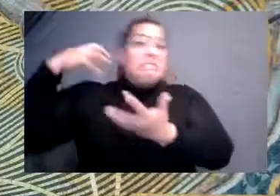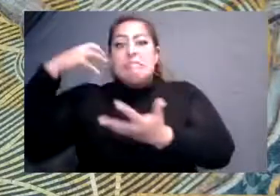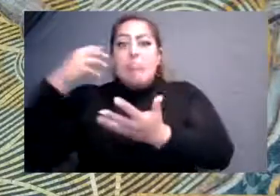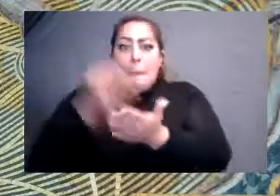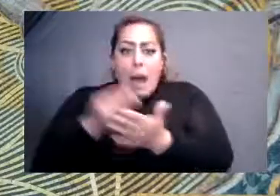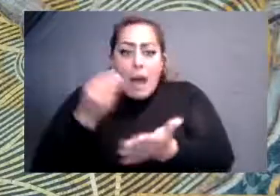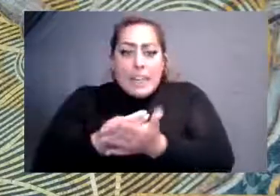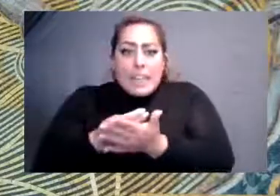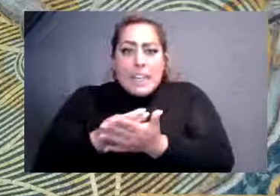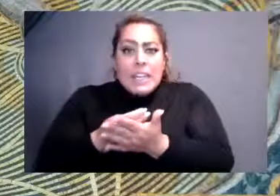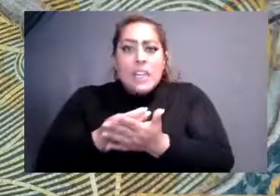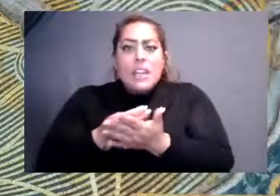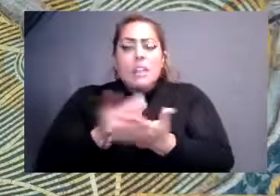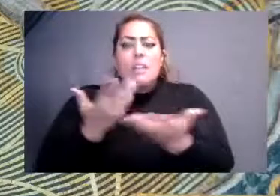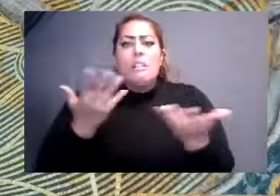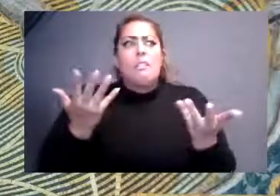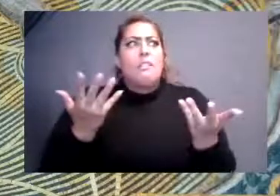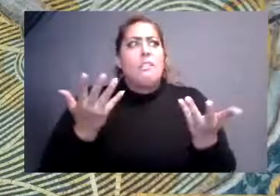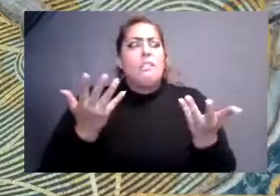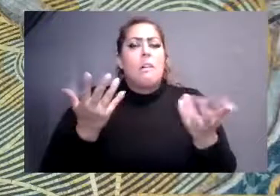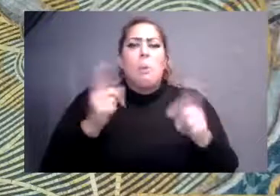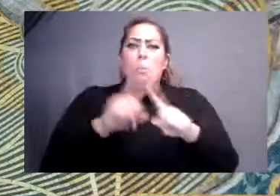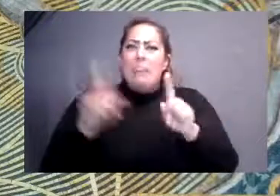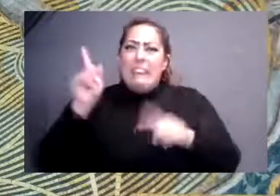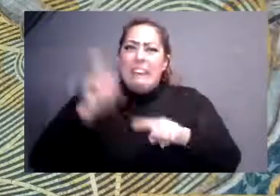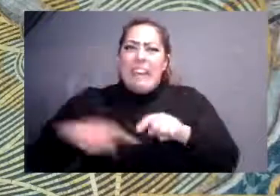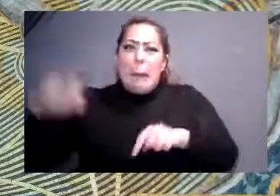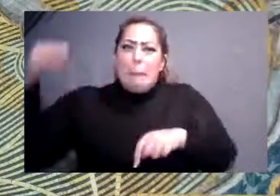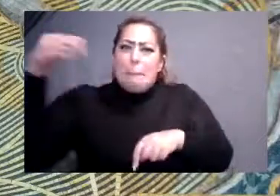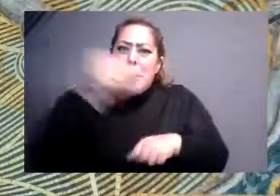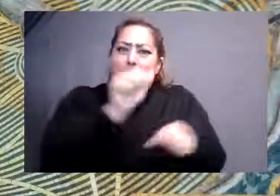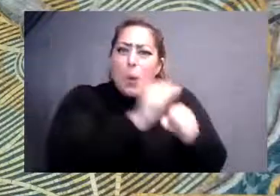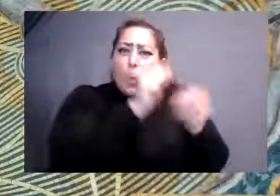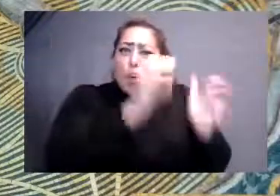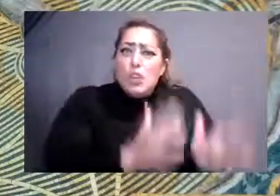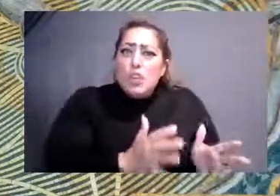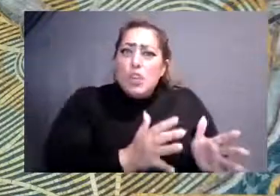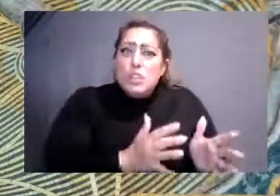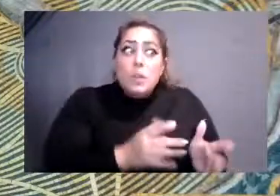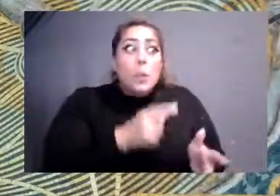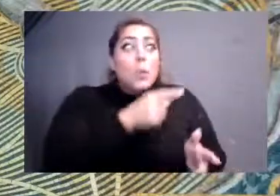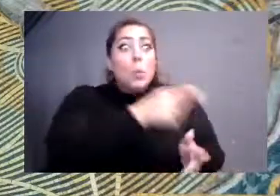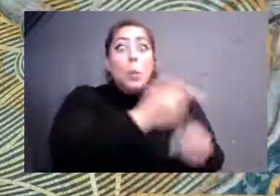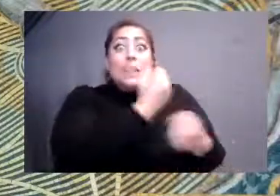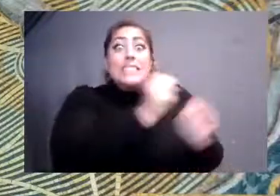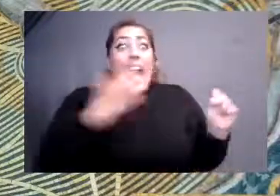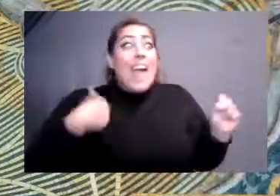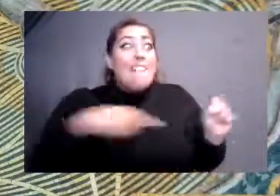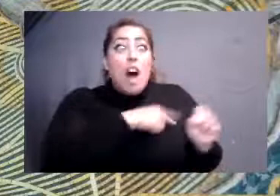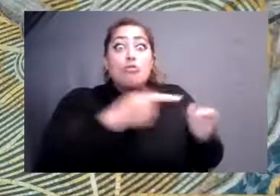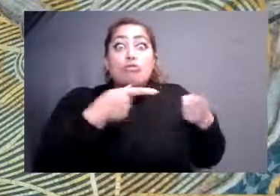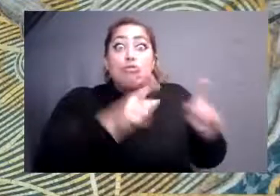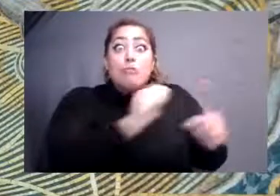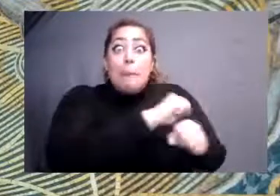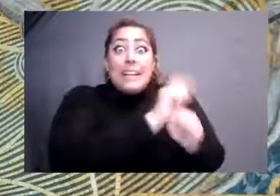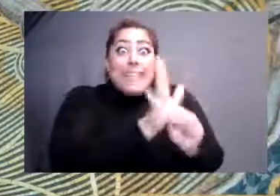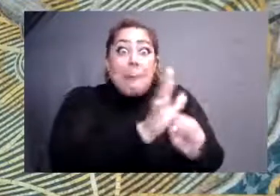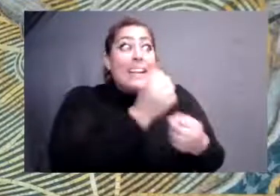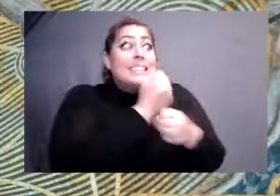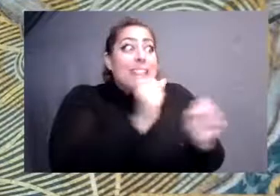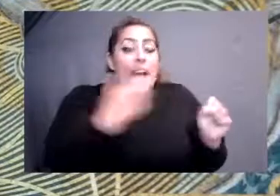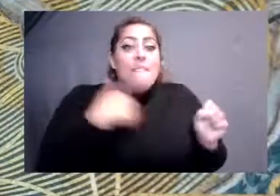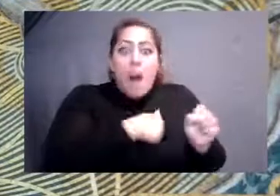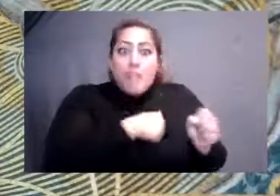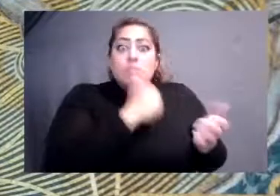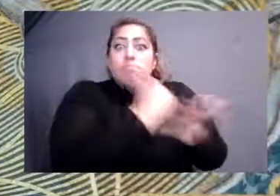enough money to give their workers who got them through a raise and continue to protect their